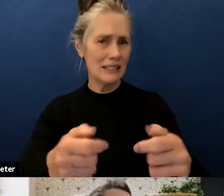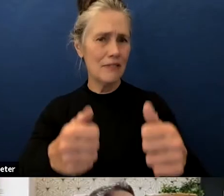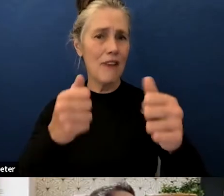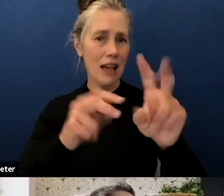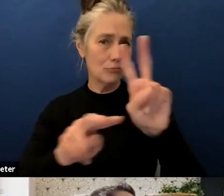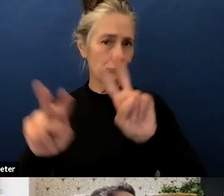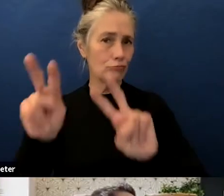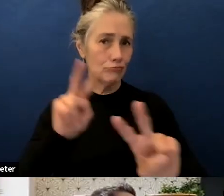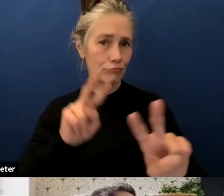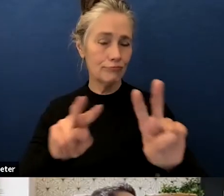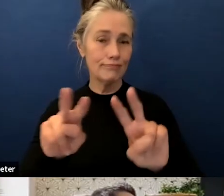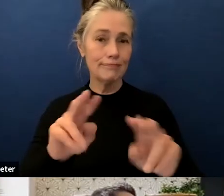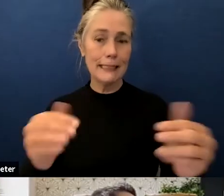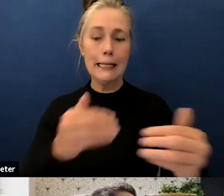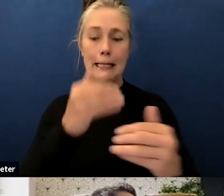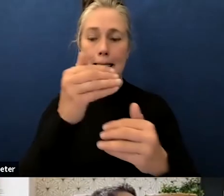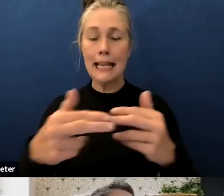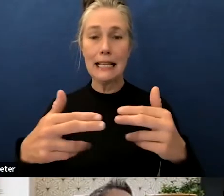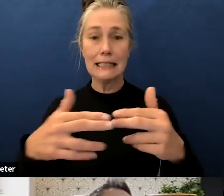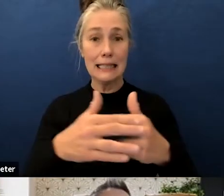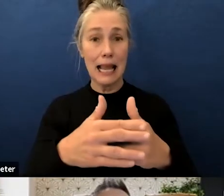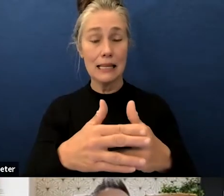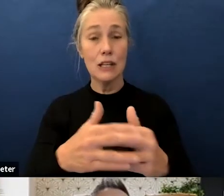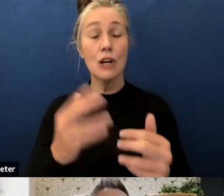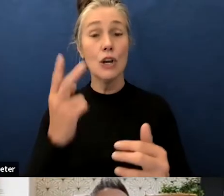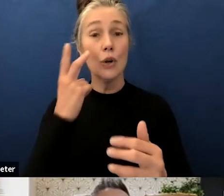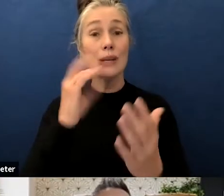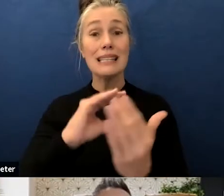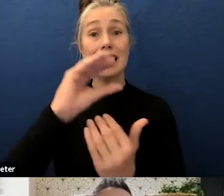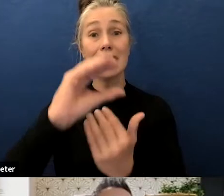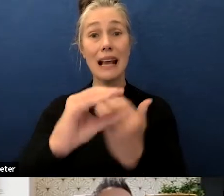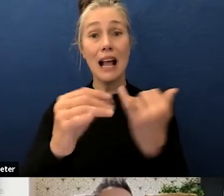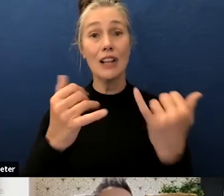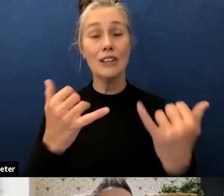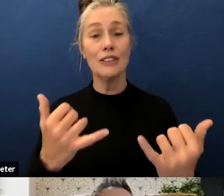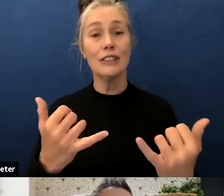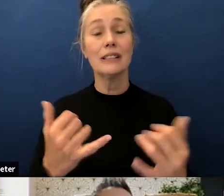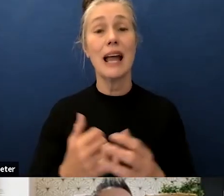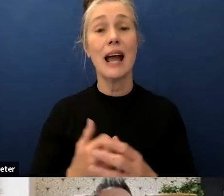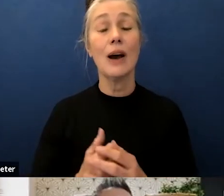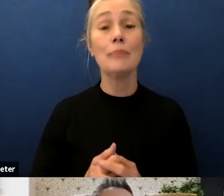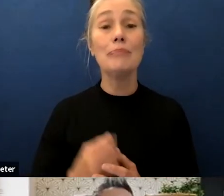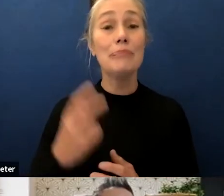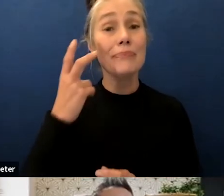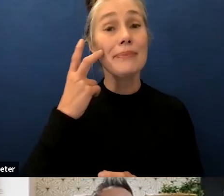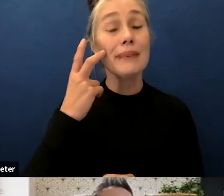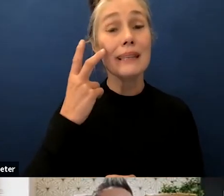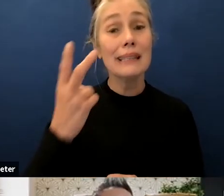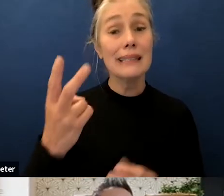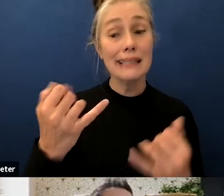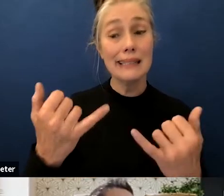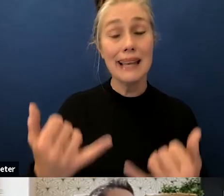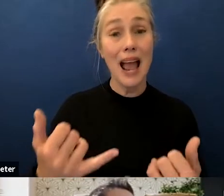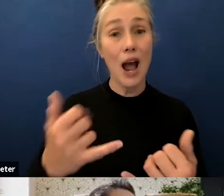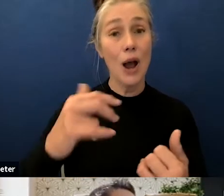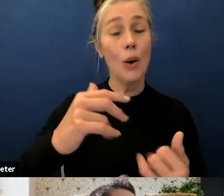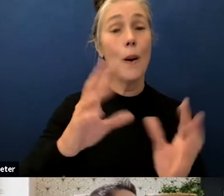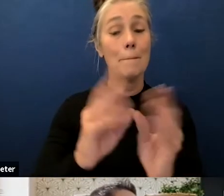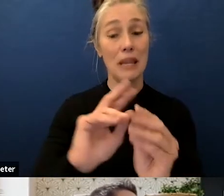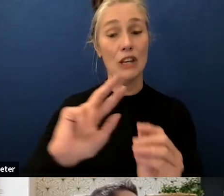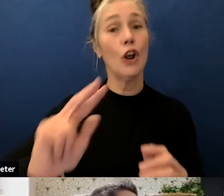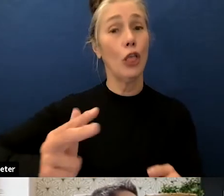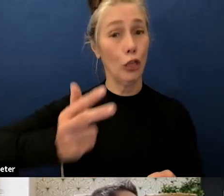so just looking at the calendar right now and as you can see we're now at our third meeting